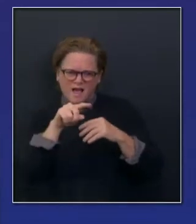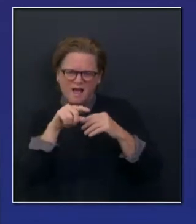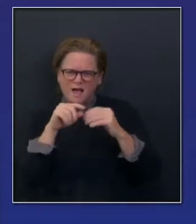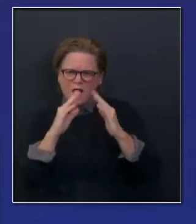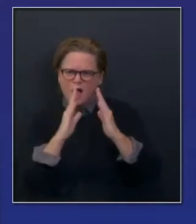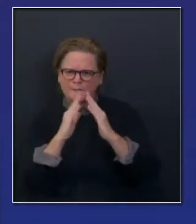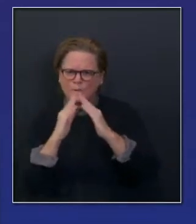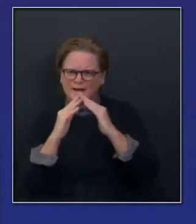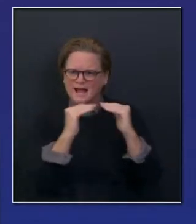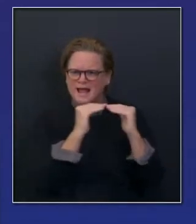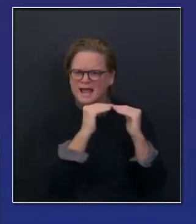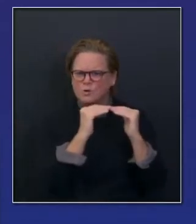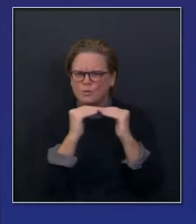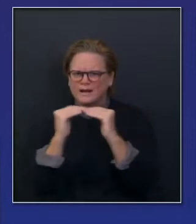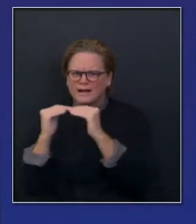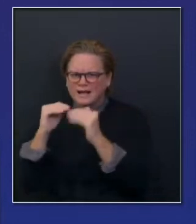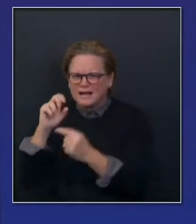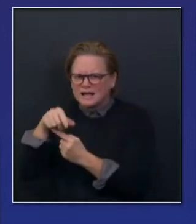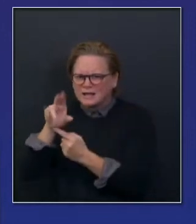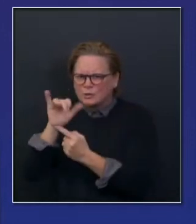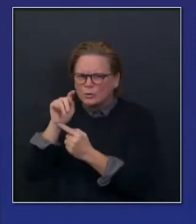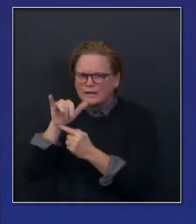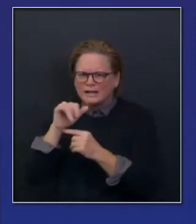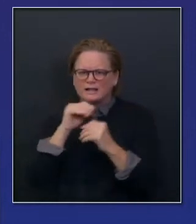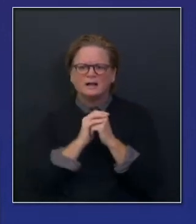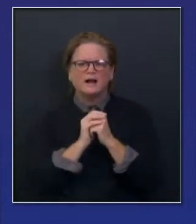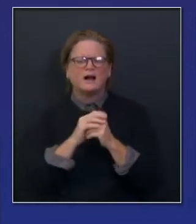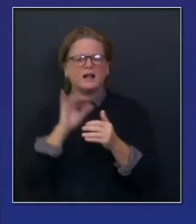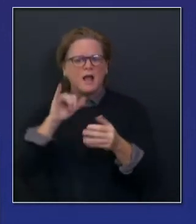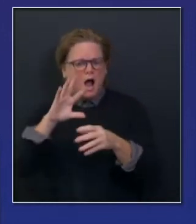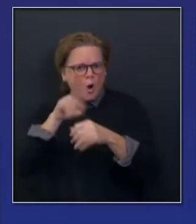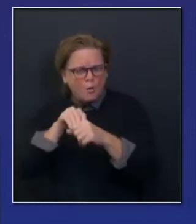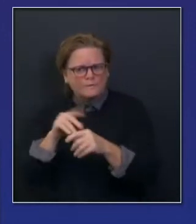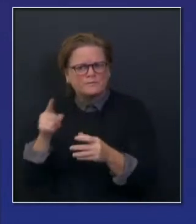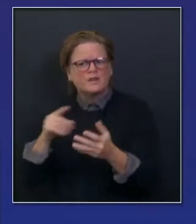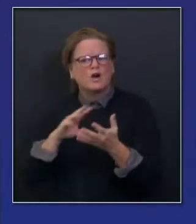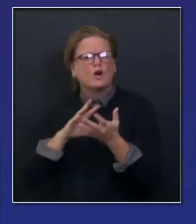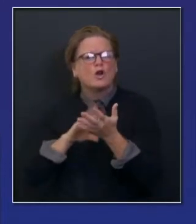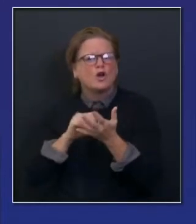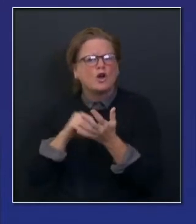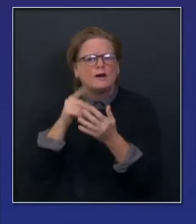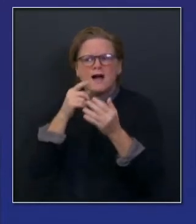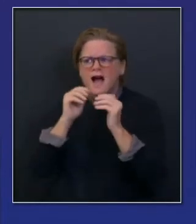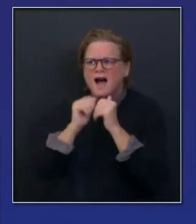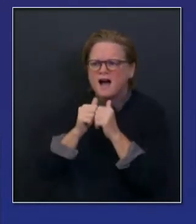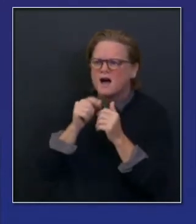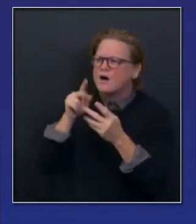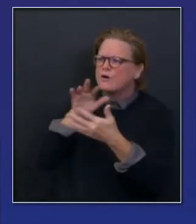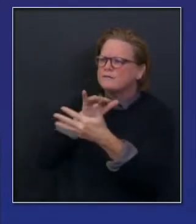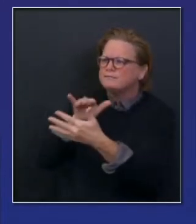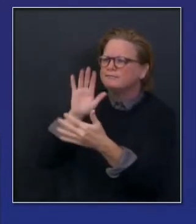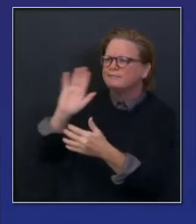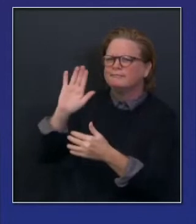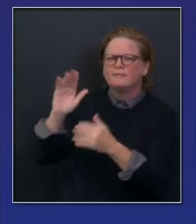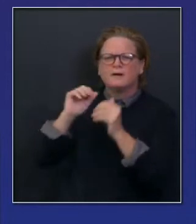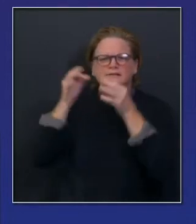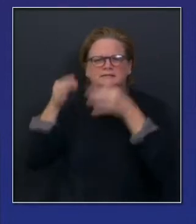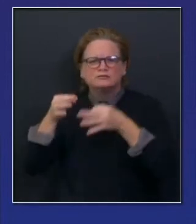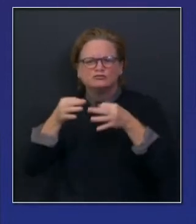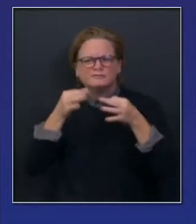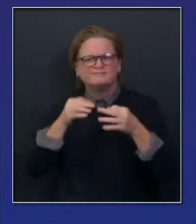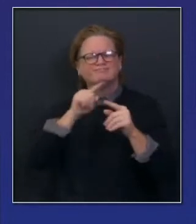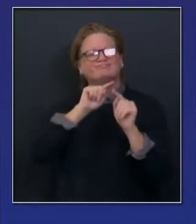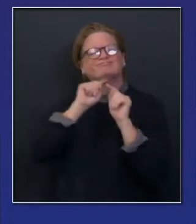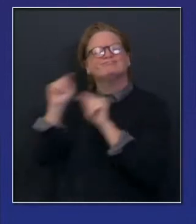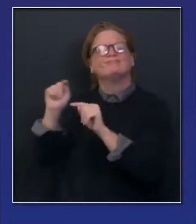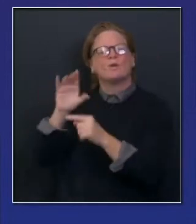participate in that and engage and learn more about that by going to that website and learning when they are convening.